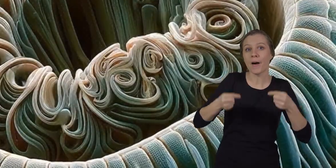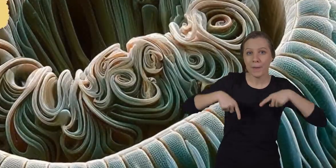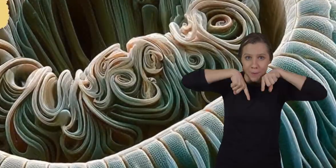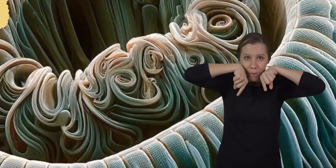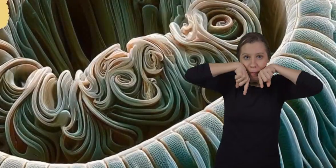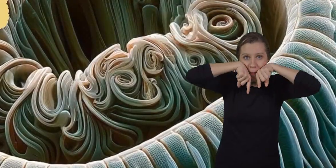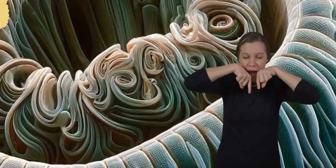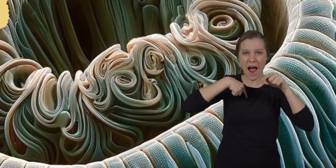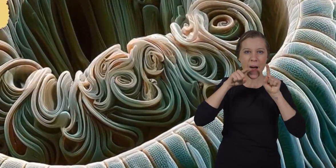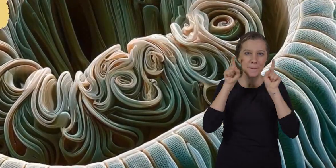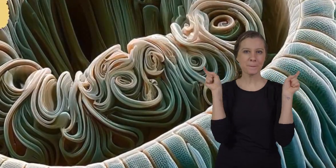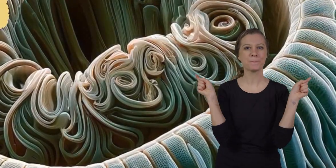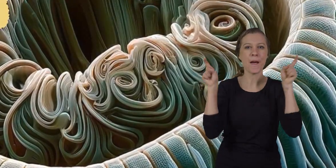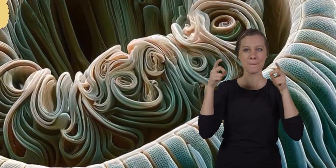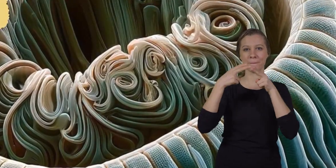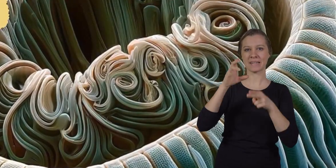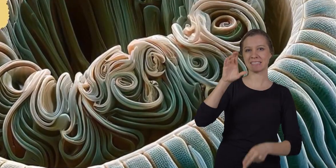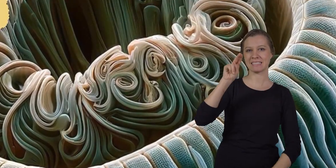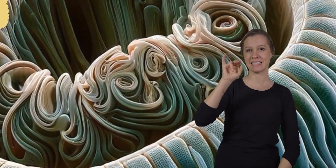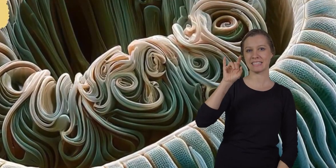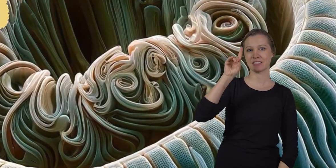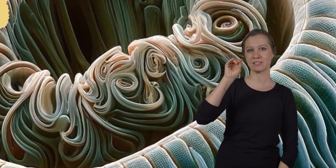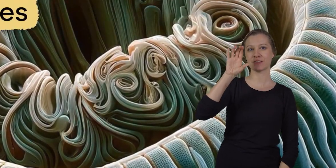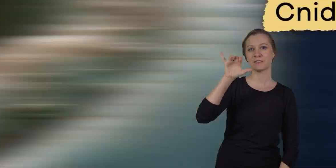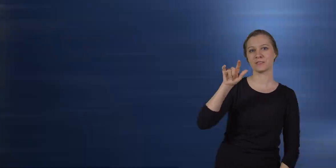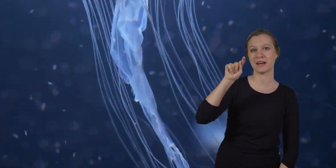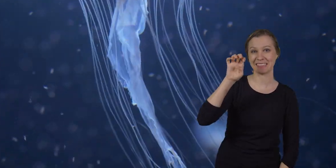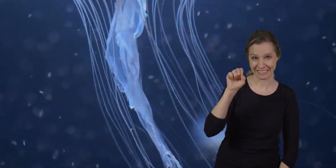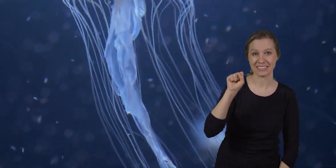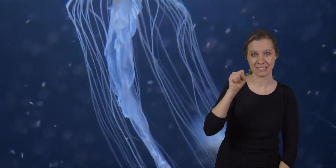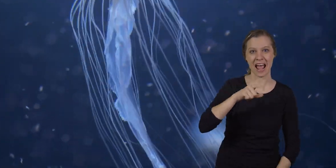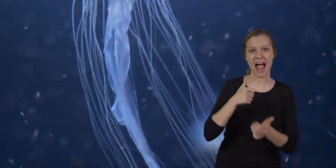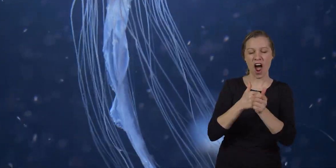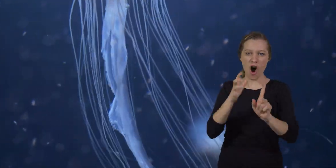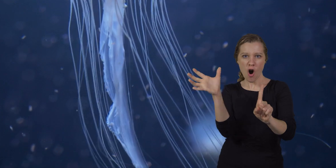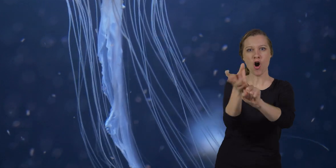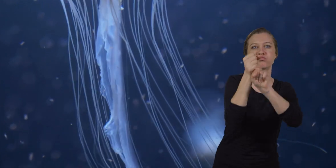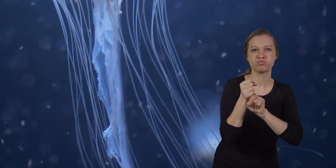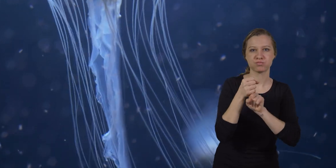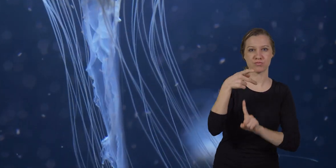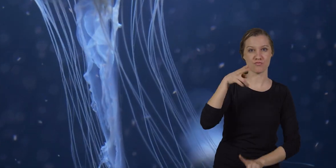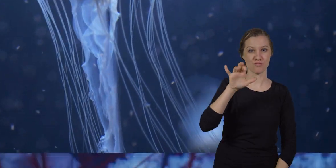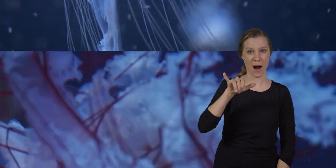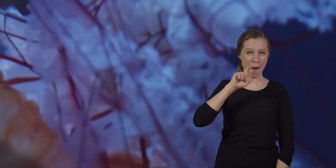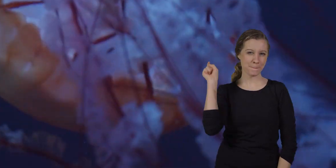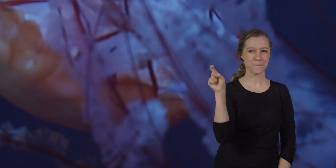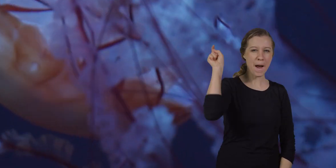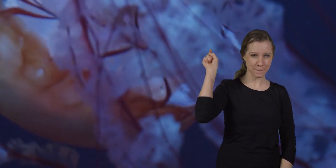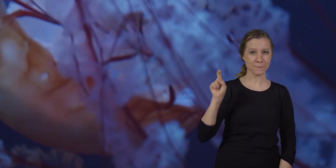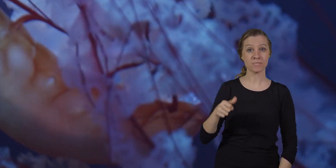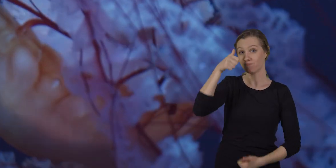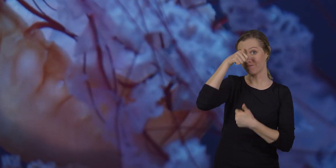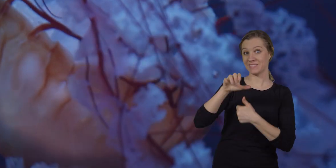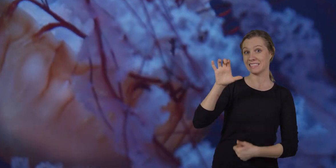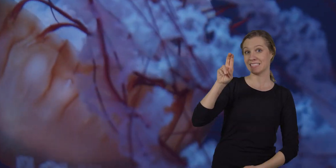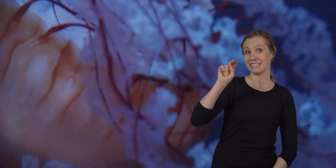which have stinging cells called cnidocytes to help them catch prey remember